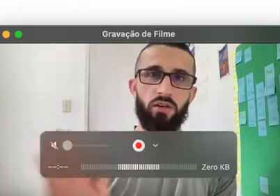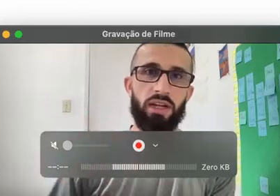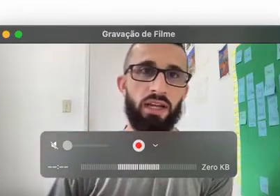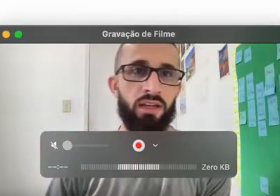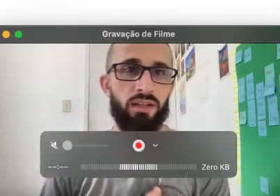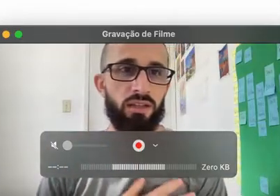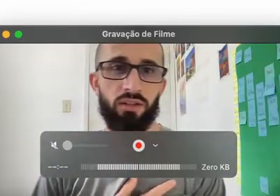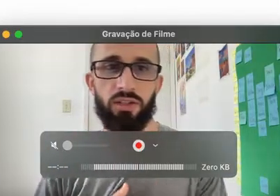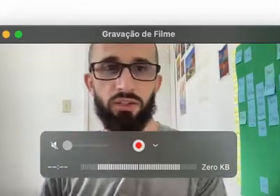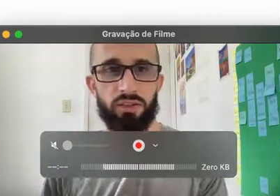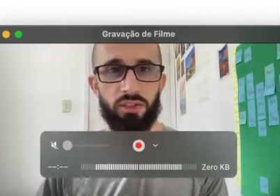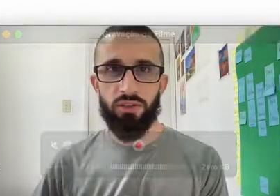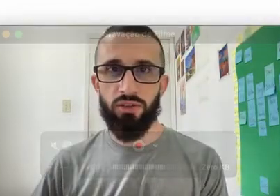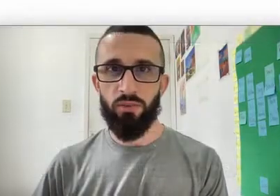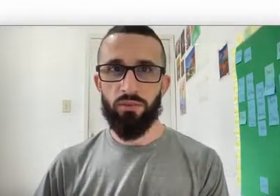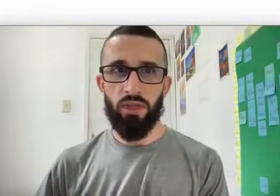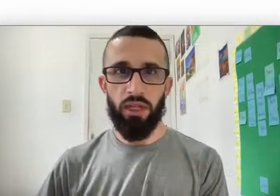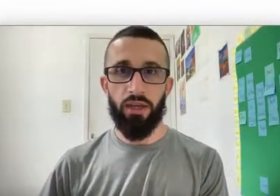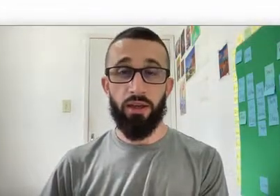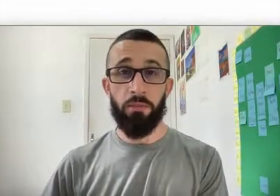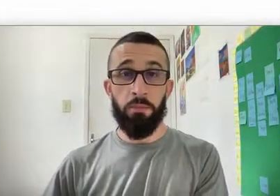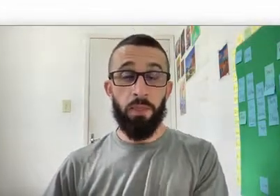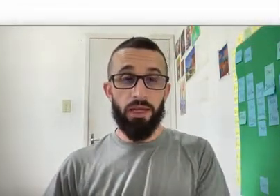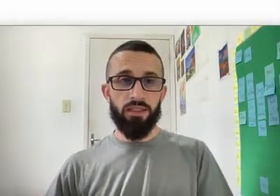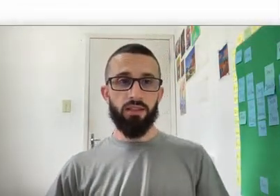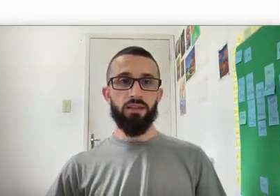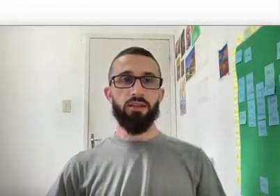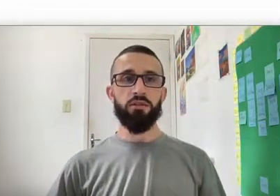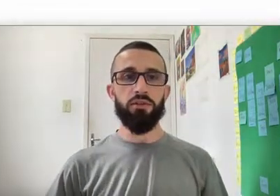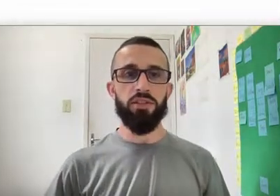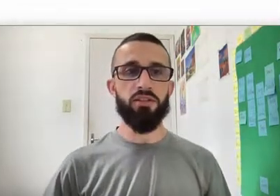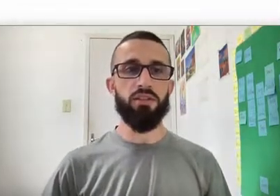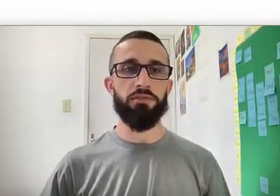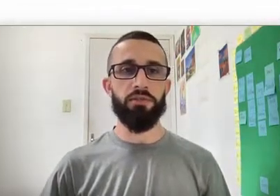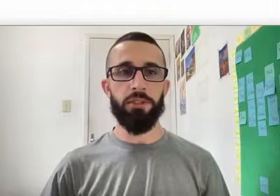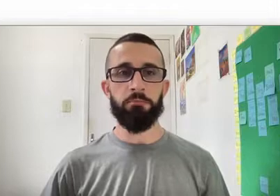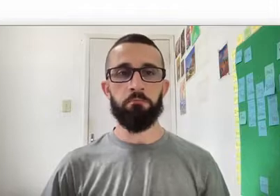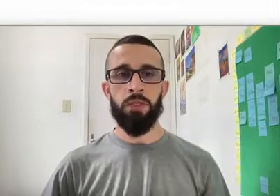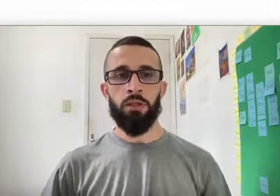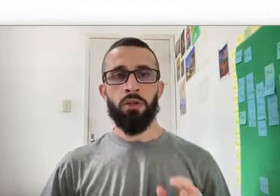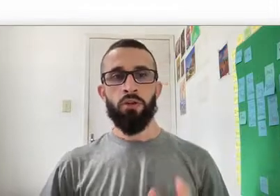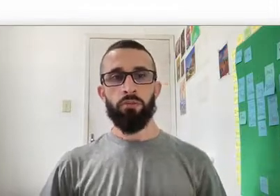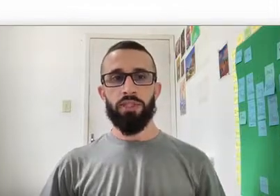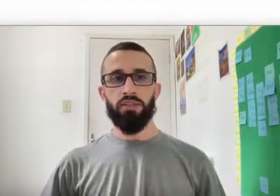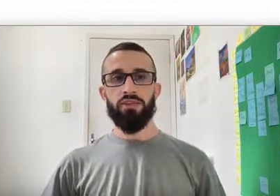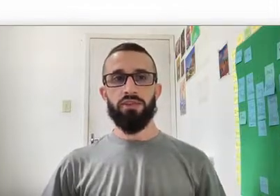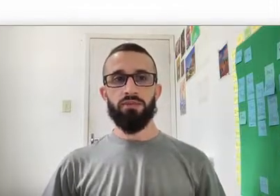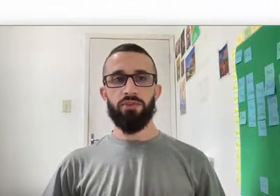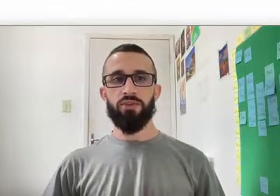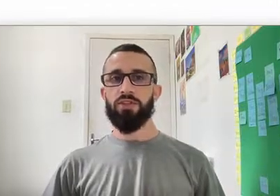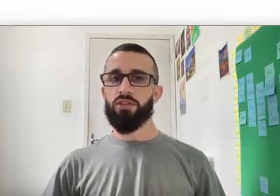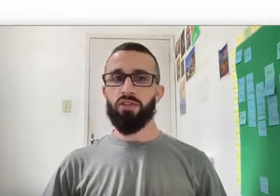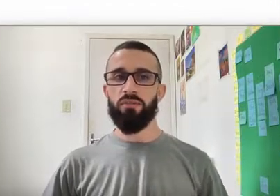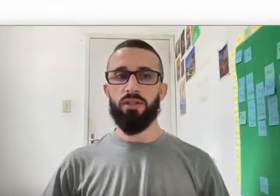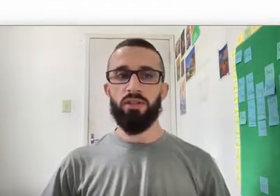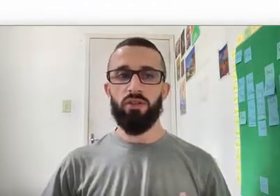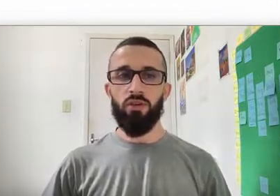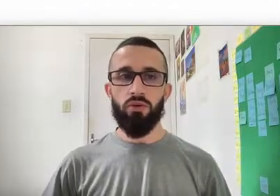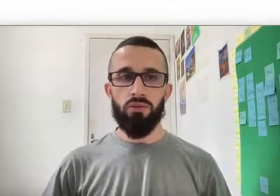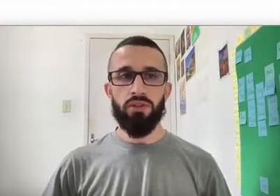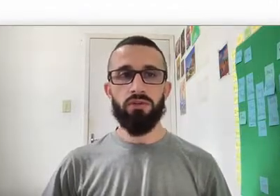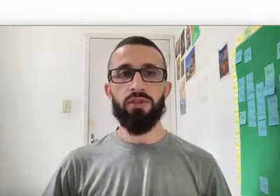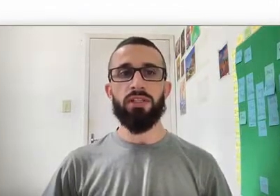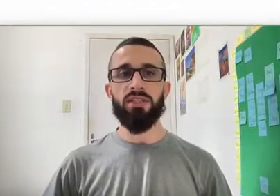Olá, olá, olá, olá! hello, hello! Aqui eu vou transcrever um pedaço desse vídeo que se chama